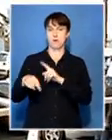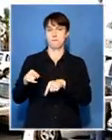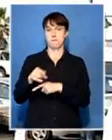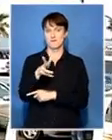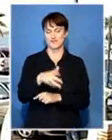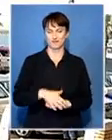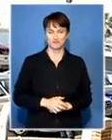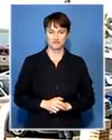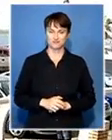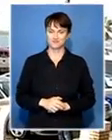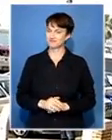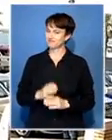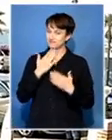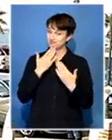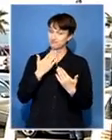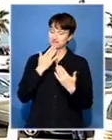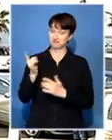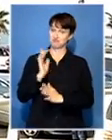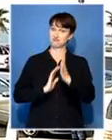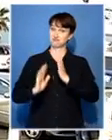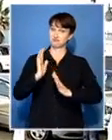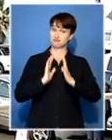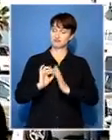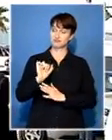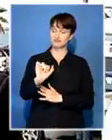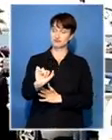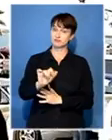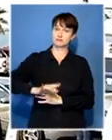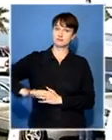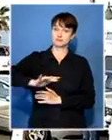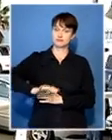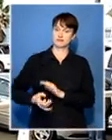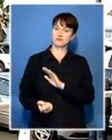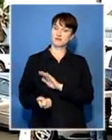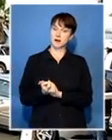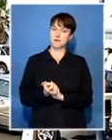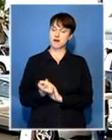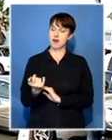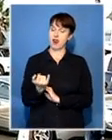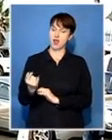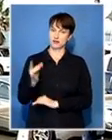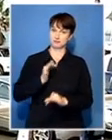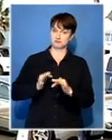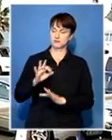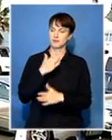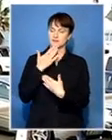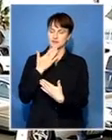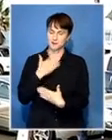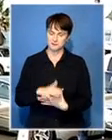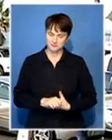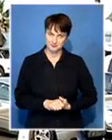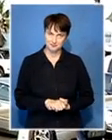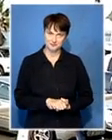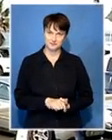you very much you not keeping also giving us an update as to how is voting going in that side in the